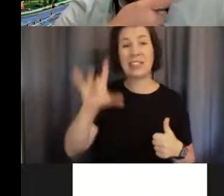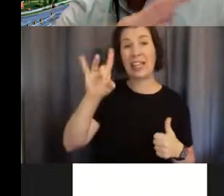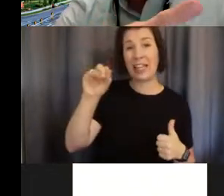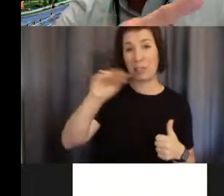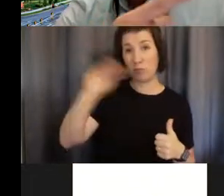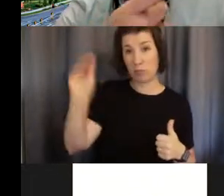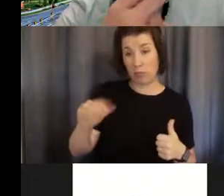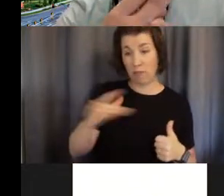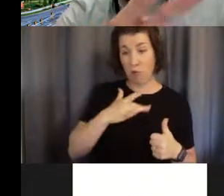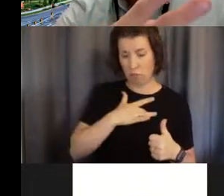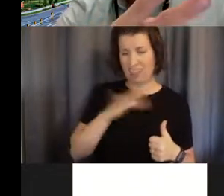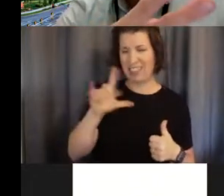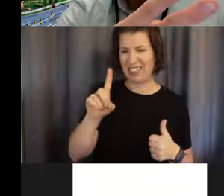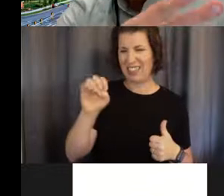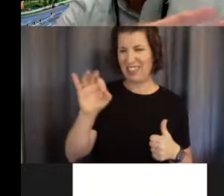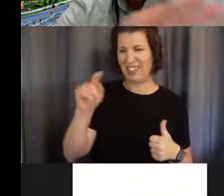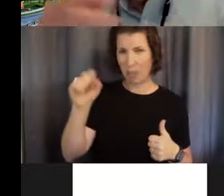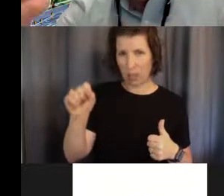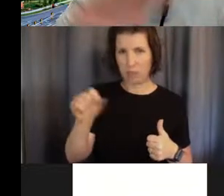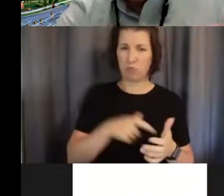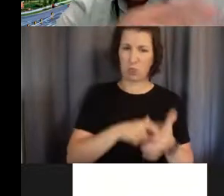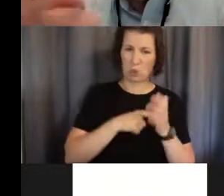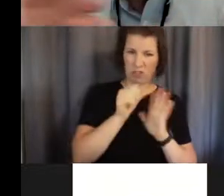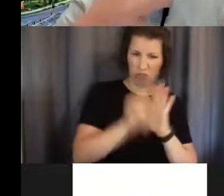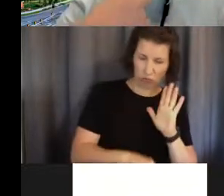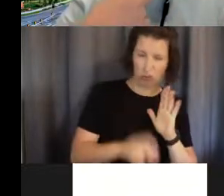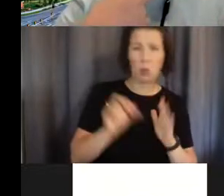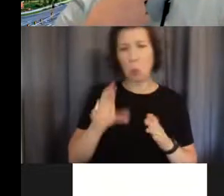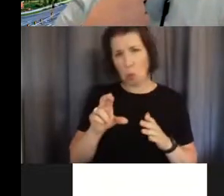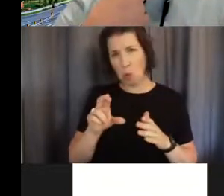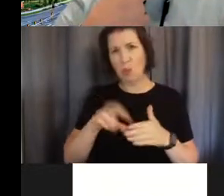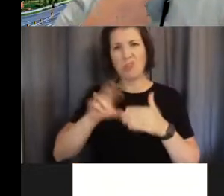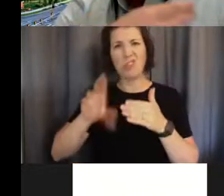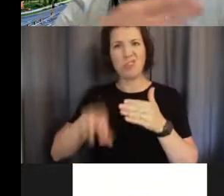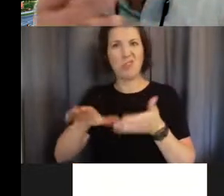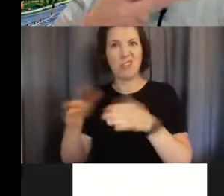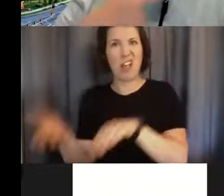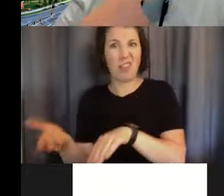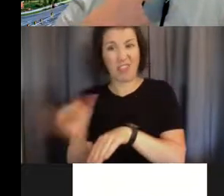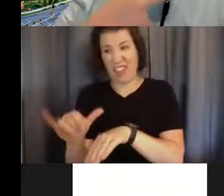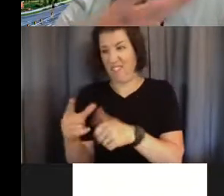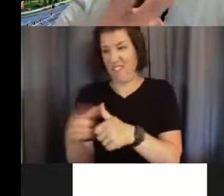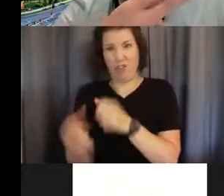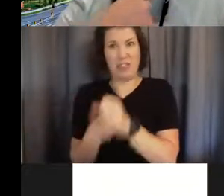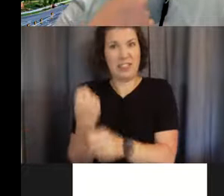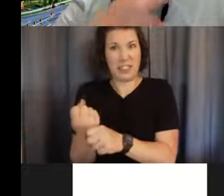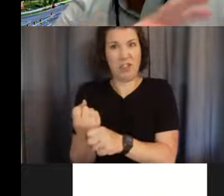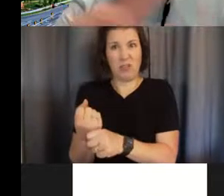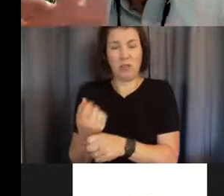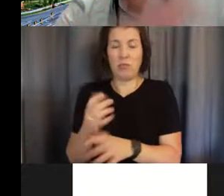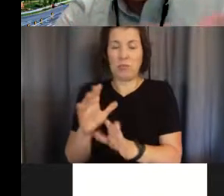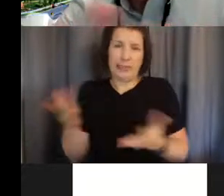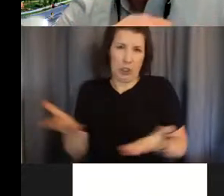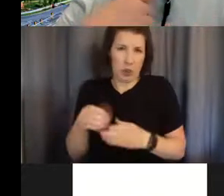either require surgery or result in death within the first year, are diagnosed, in the US at least, are